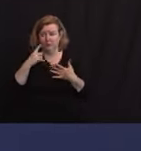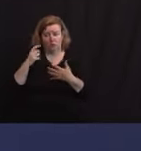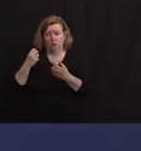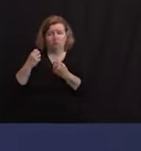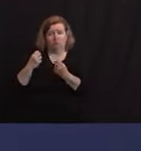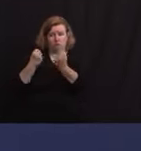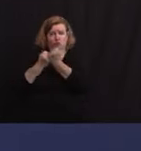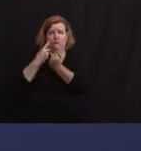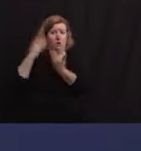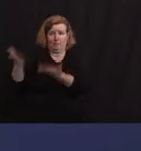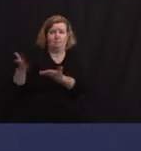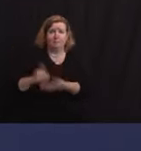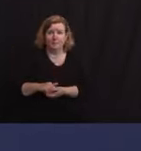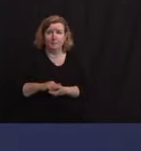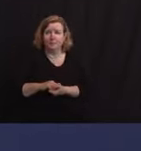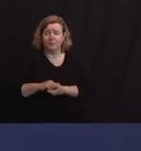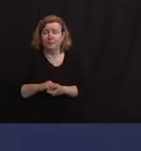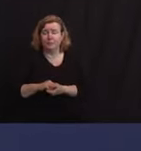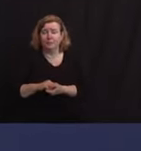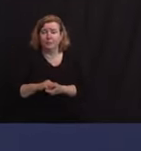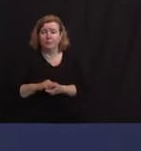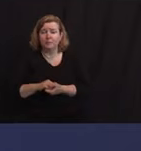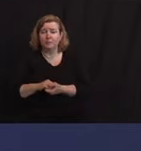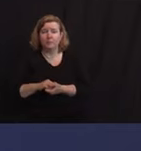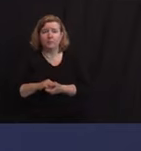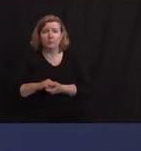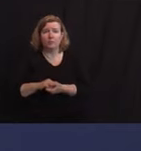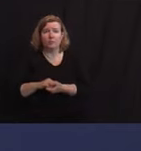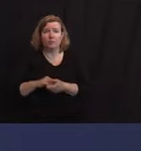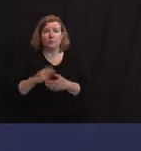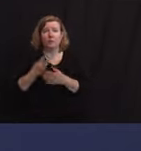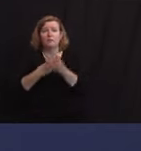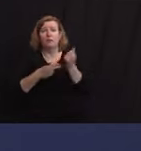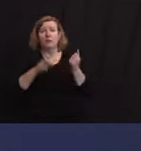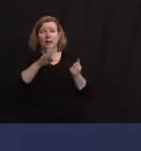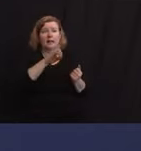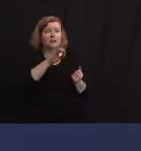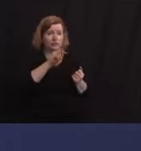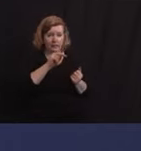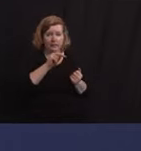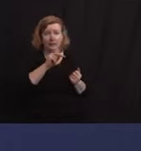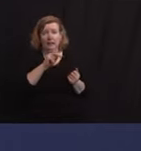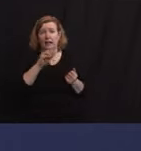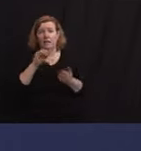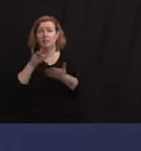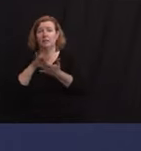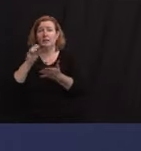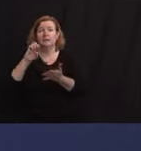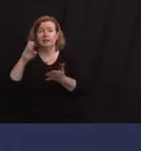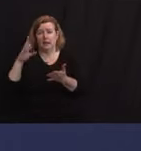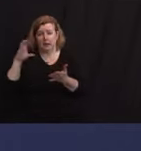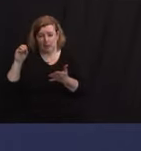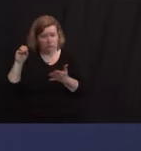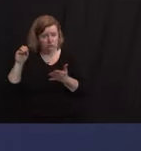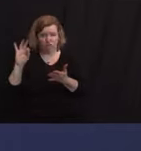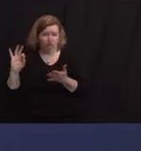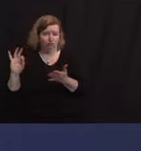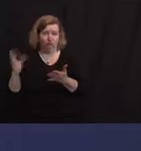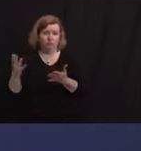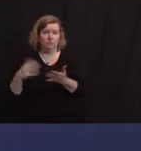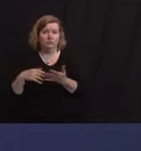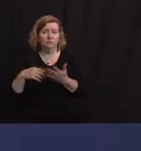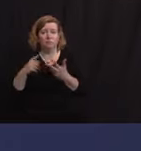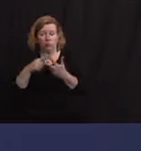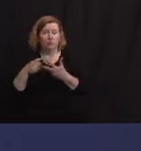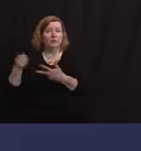slate in Edison and the slate in Middlesex County, where I think Chairman Kevin McCabe does an extraordinary job. I've literally got no insight